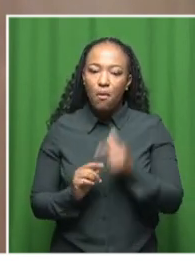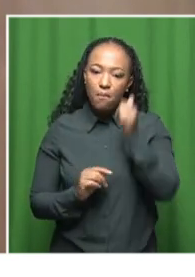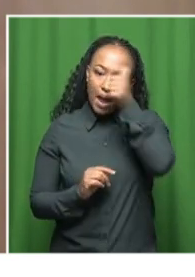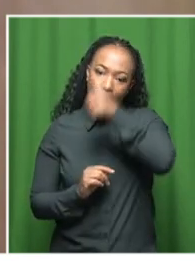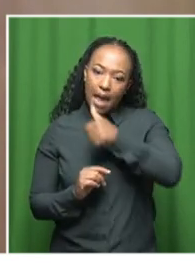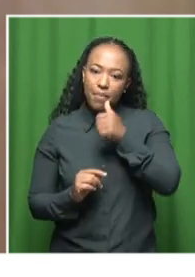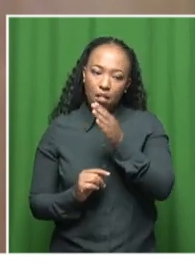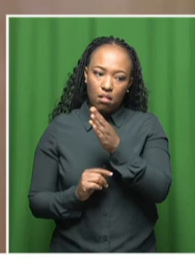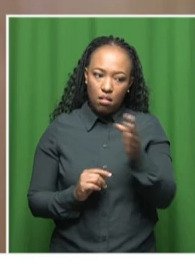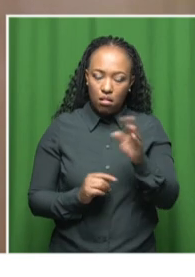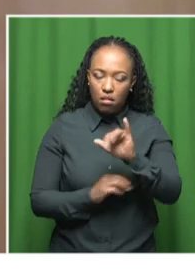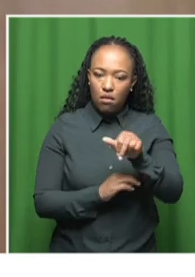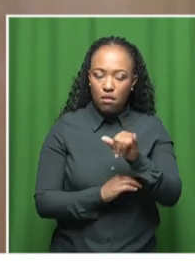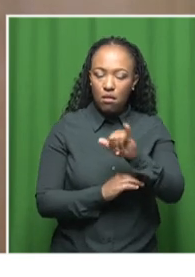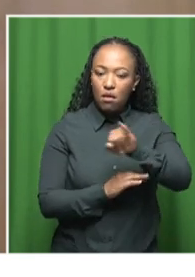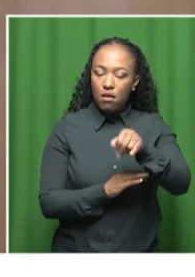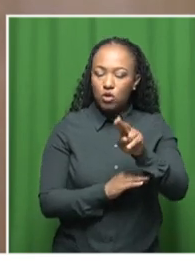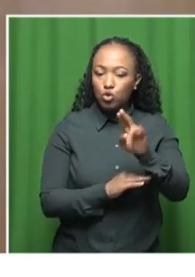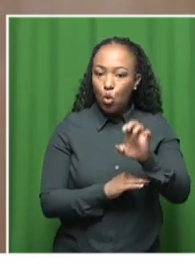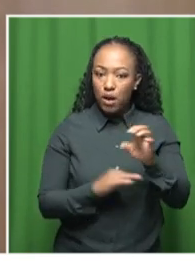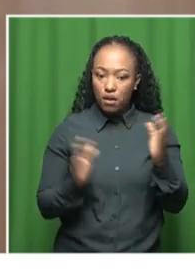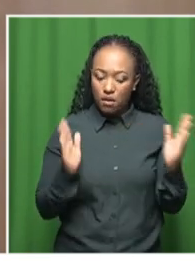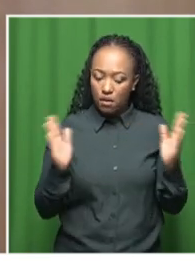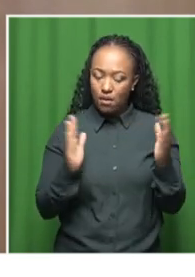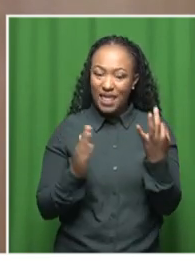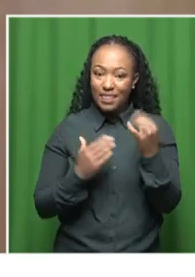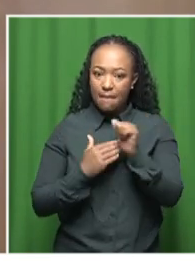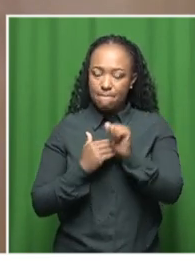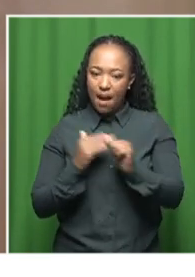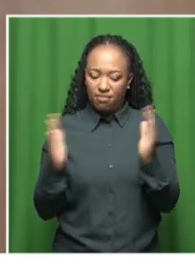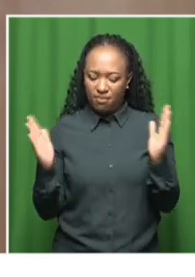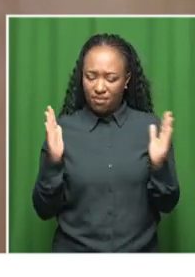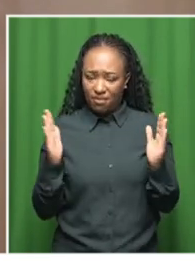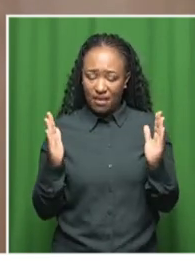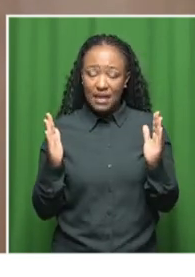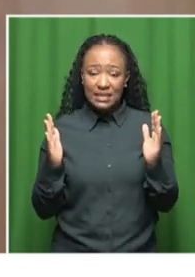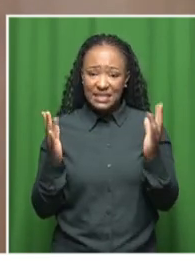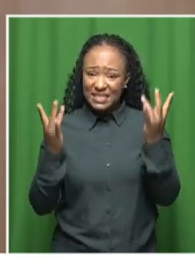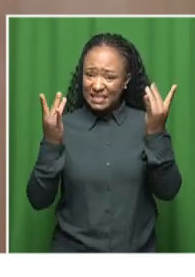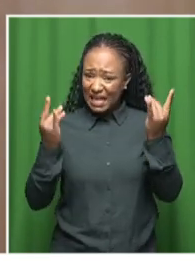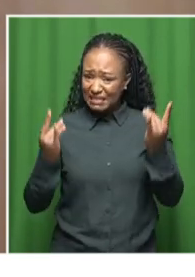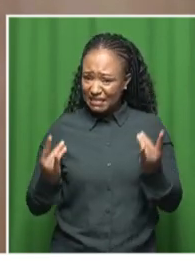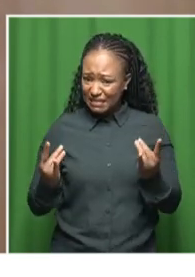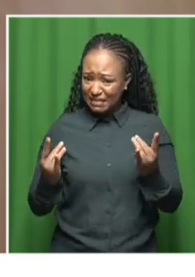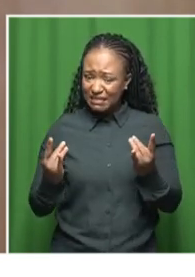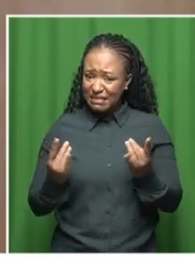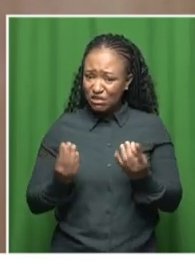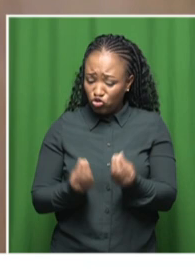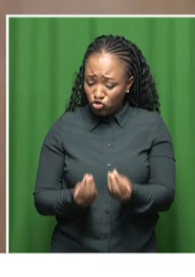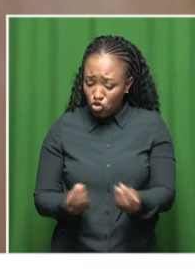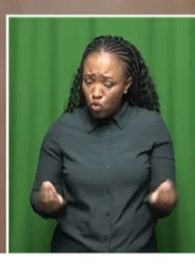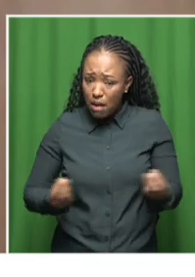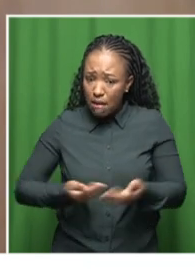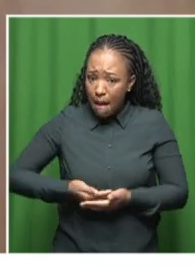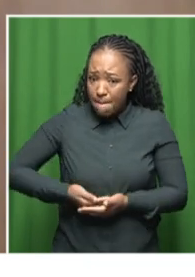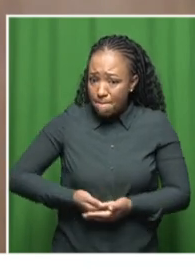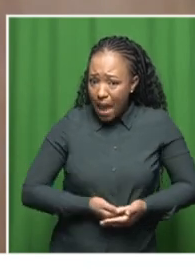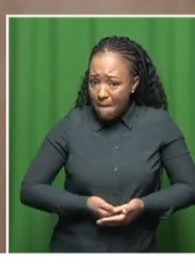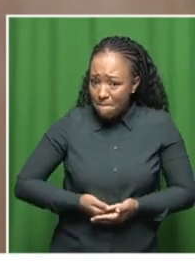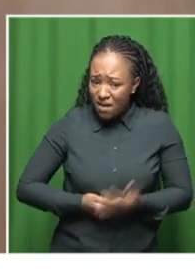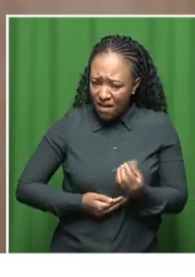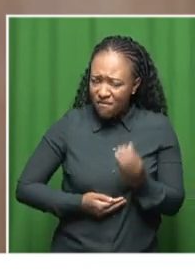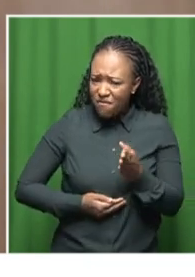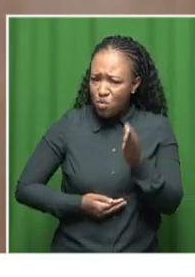We're talking about three months. That is alarming statistics. Children, babies, you know, they had a future ahead of them.